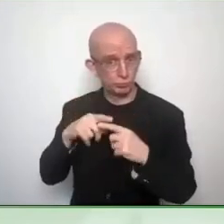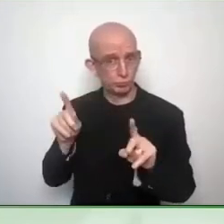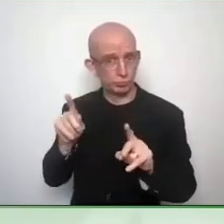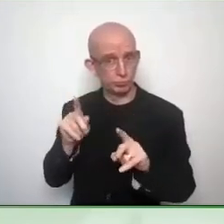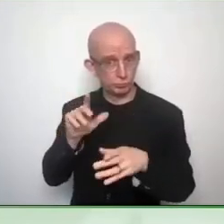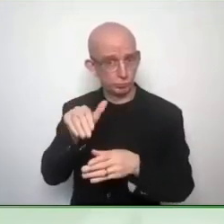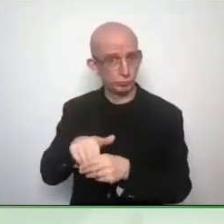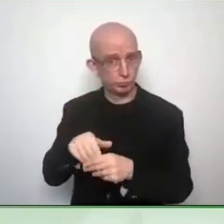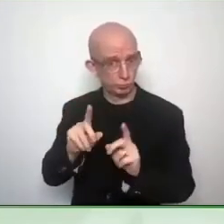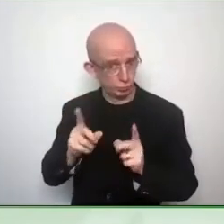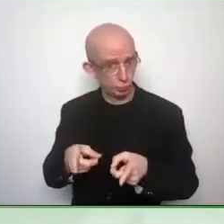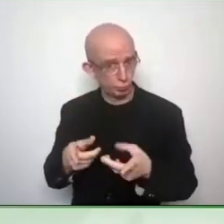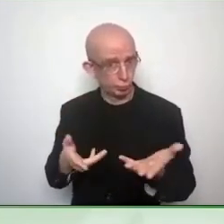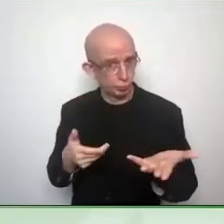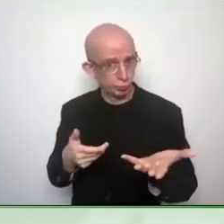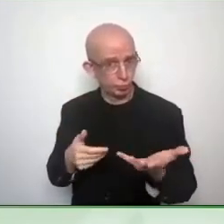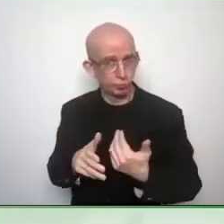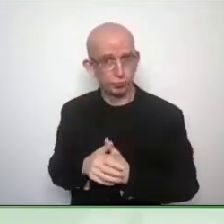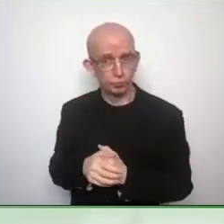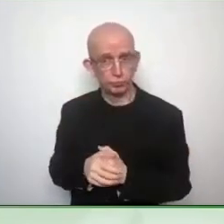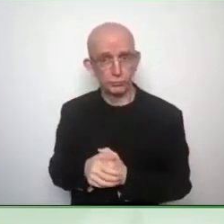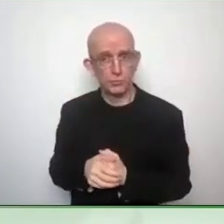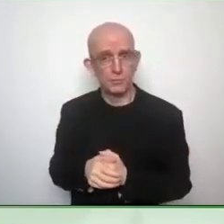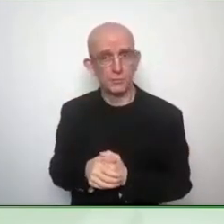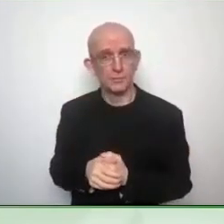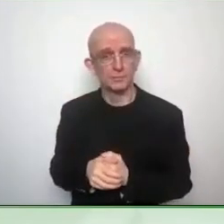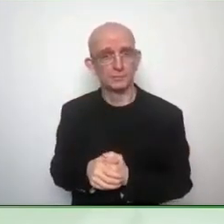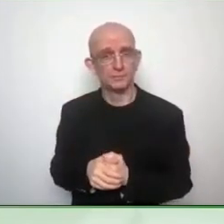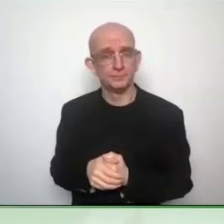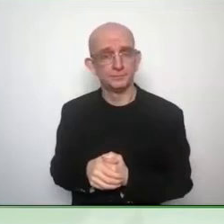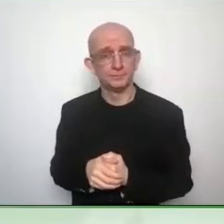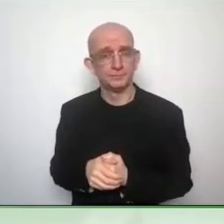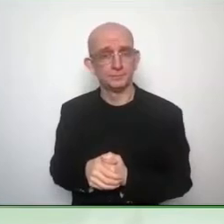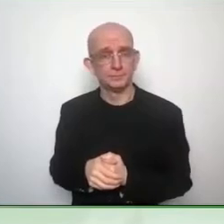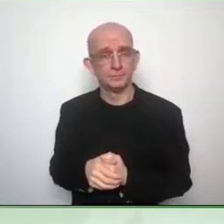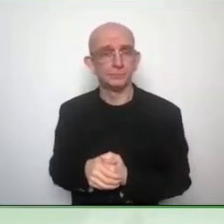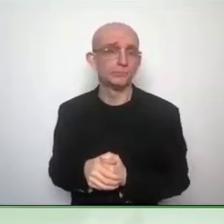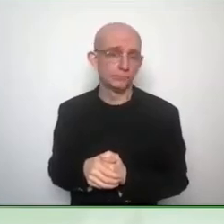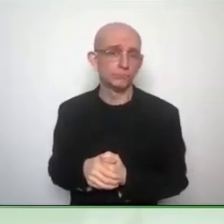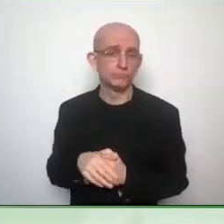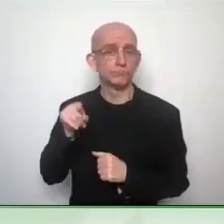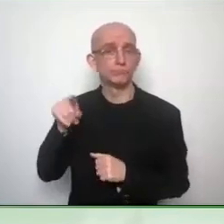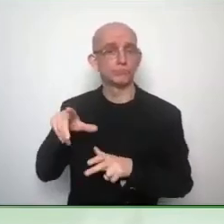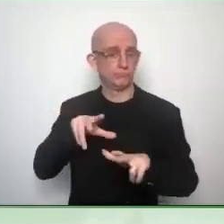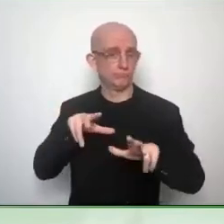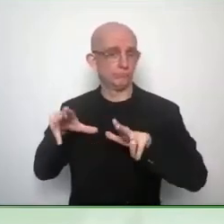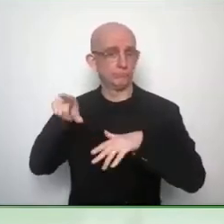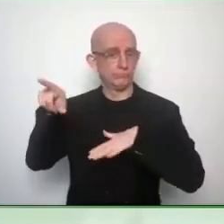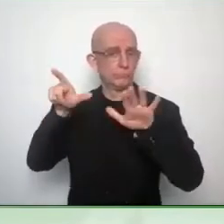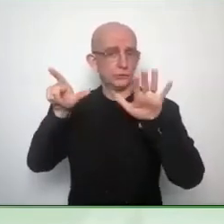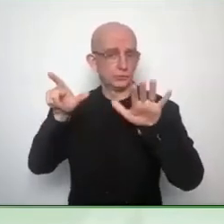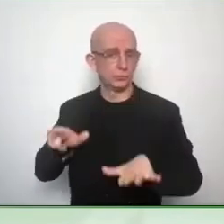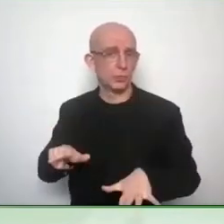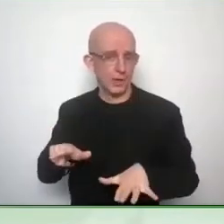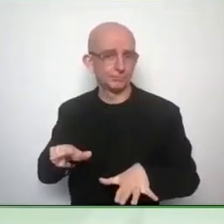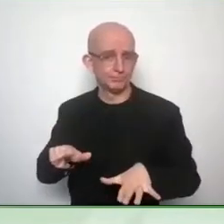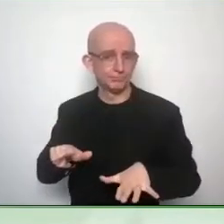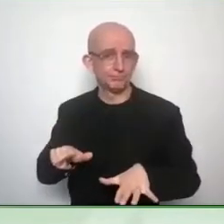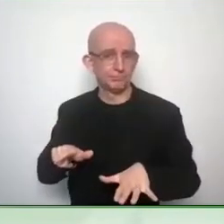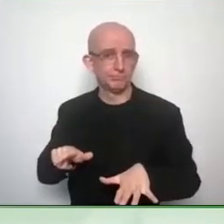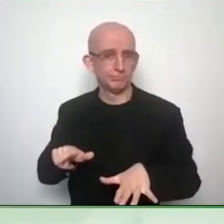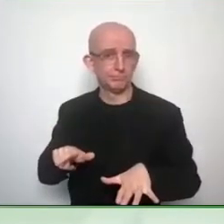first time, we organize our conference together with ICCHB, which is already an established conference on